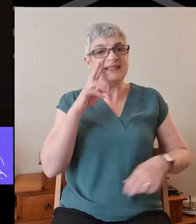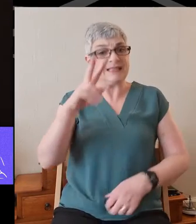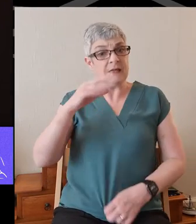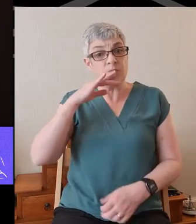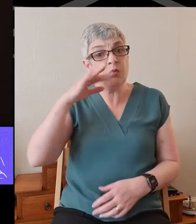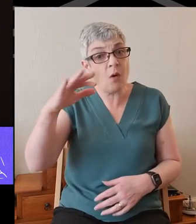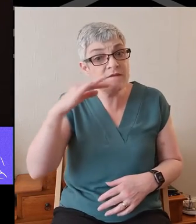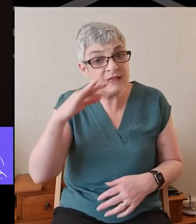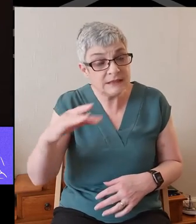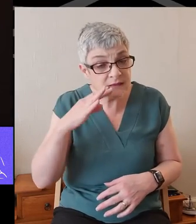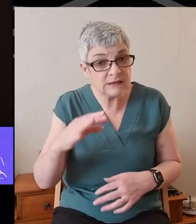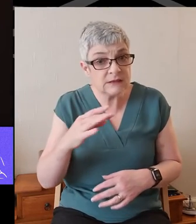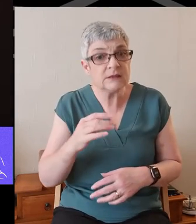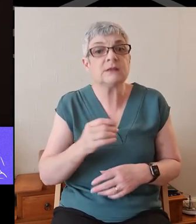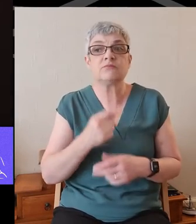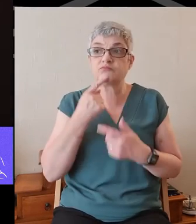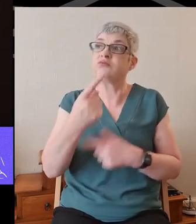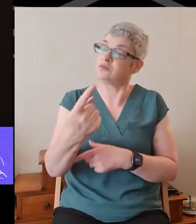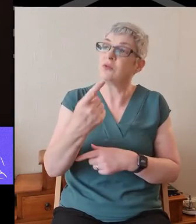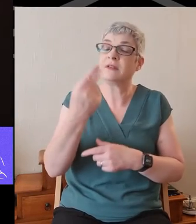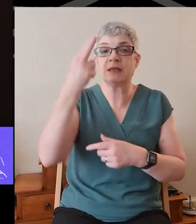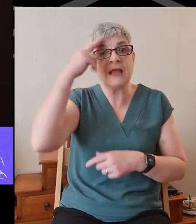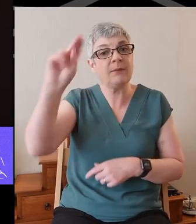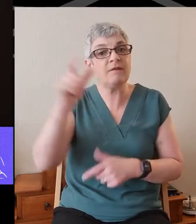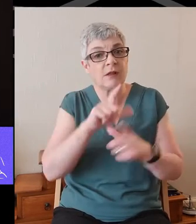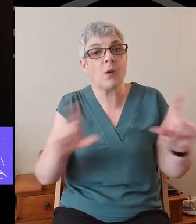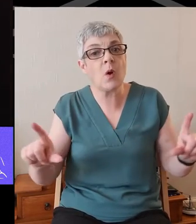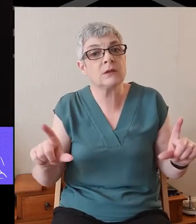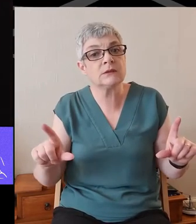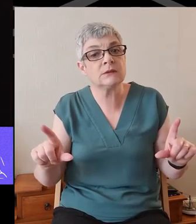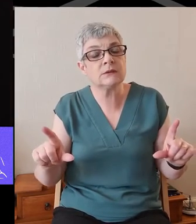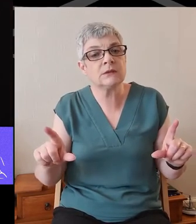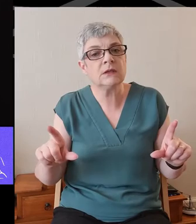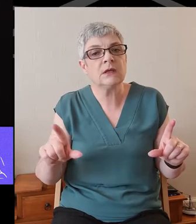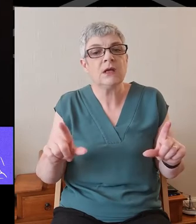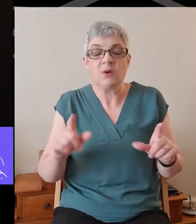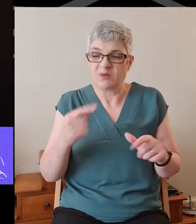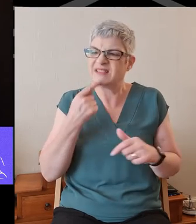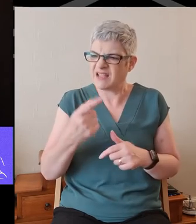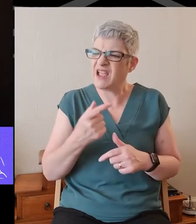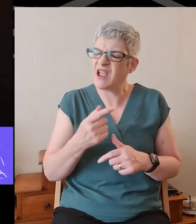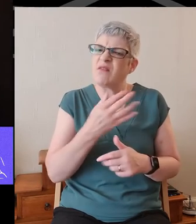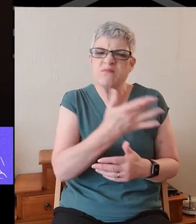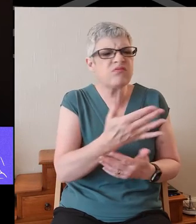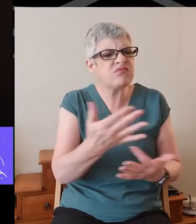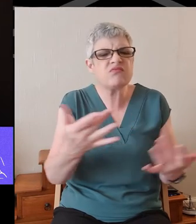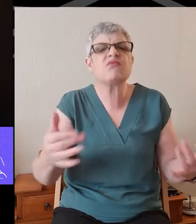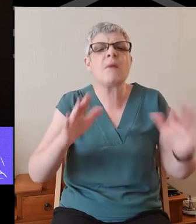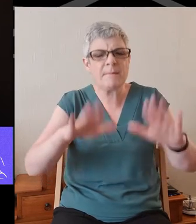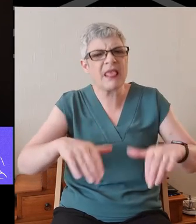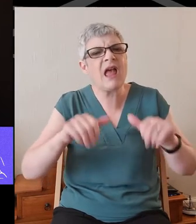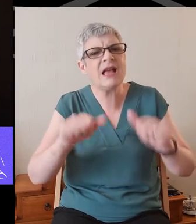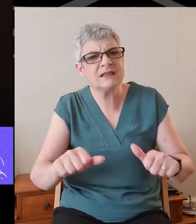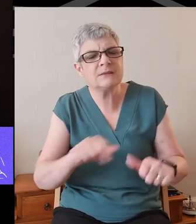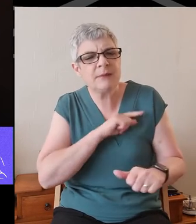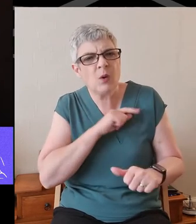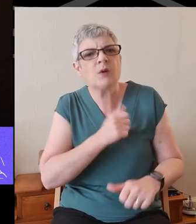who spoke in the name of the Lord. As you know, we count as blessed those who have persevered.